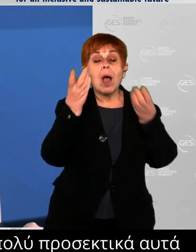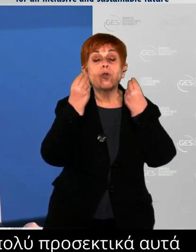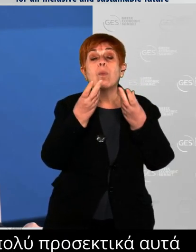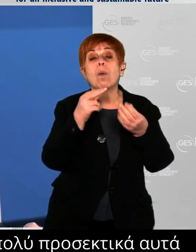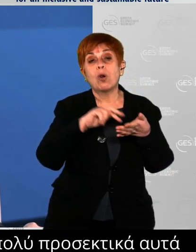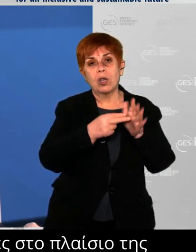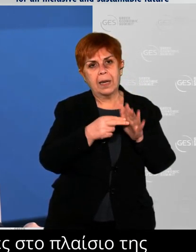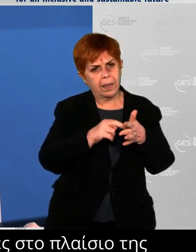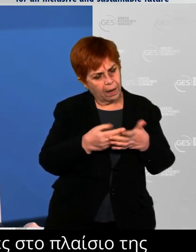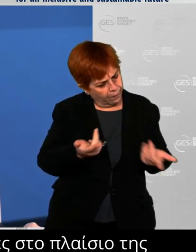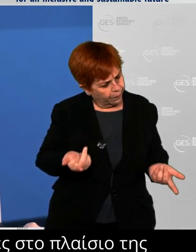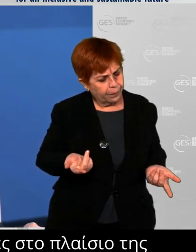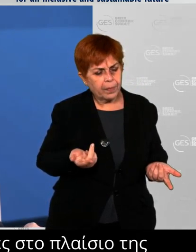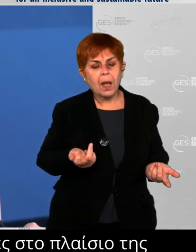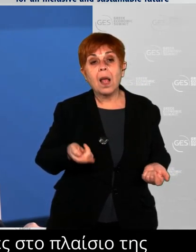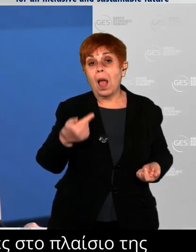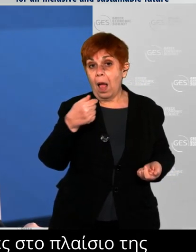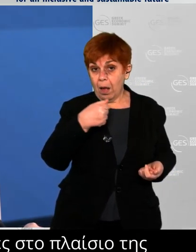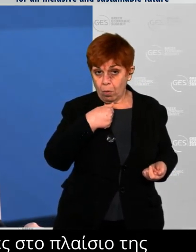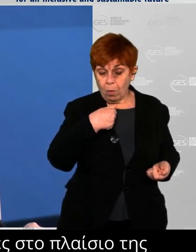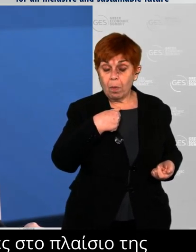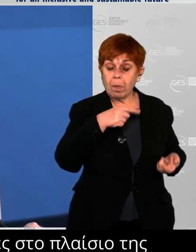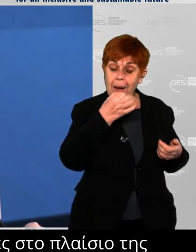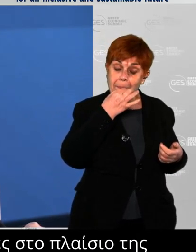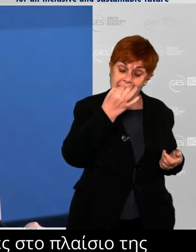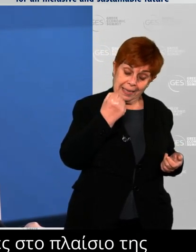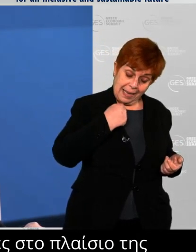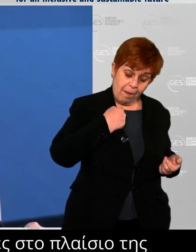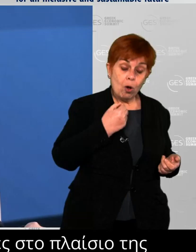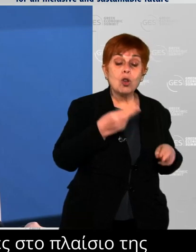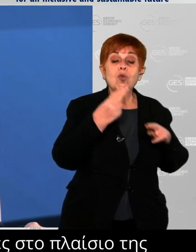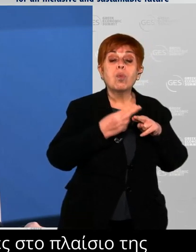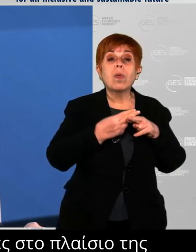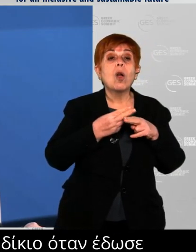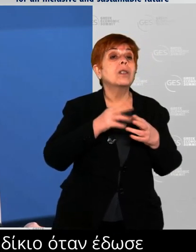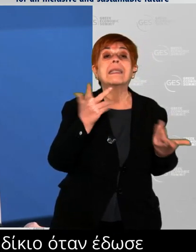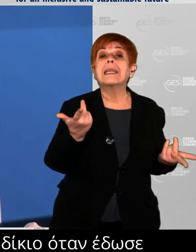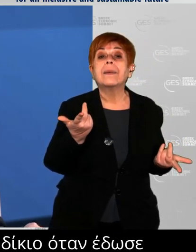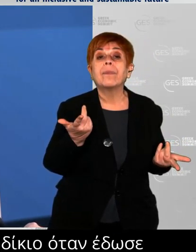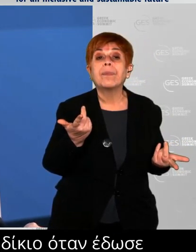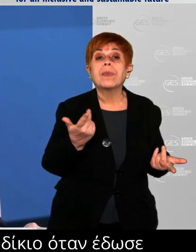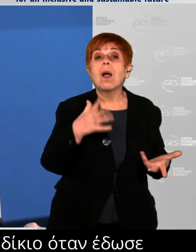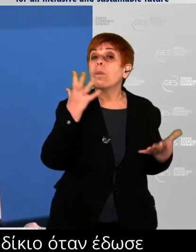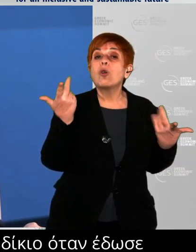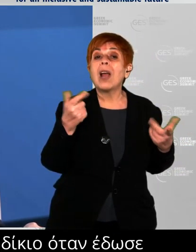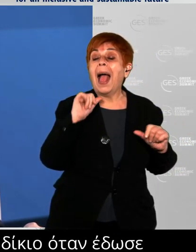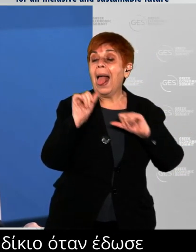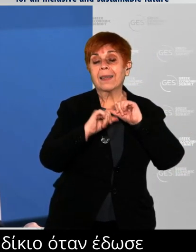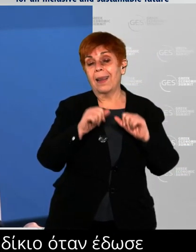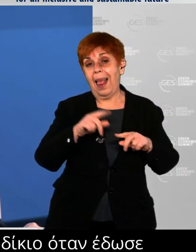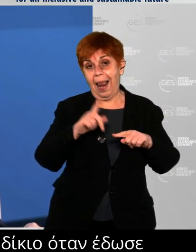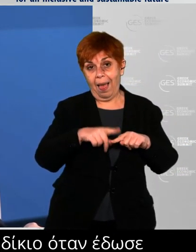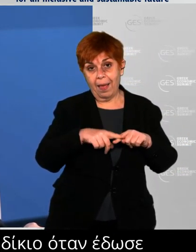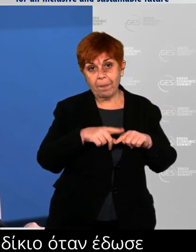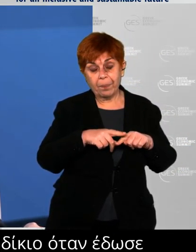emphasized the importance of communicating how much Greece has changed. I think that message is starting to